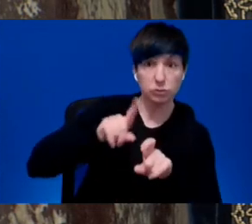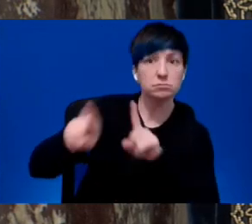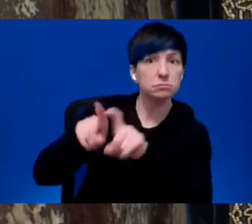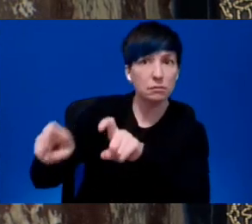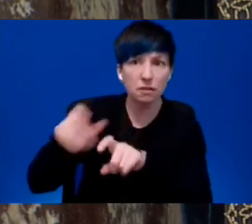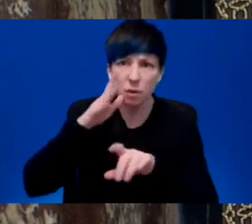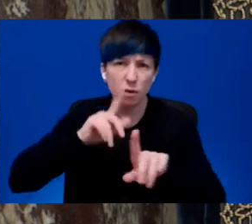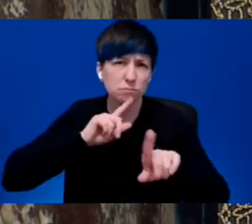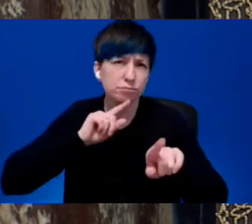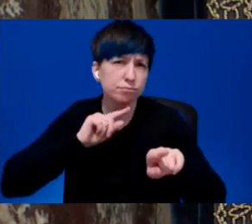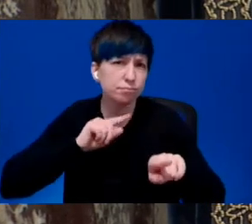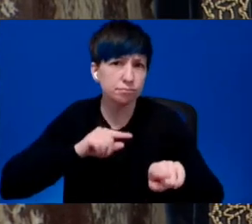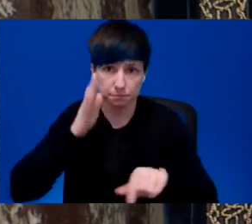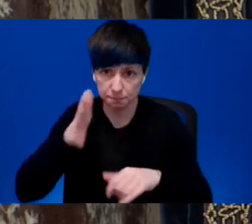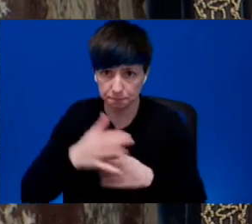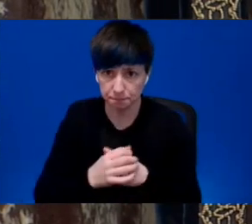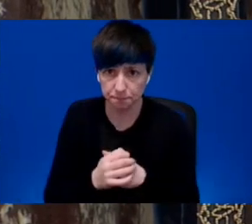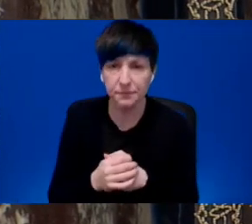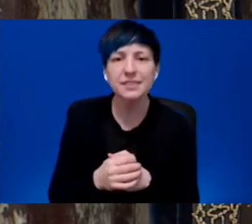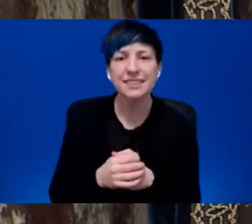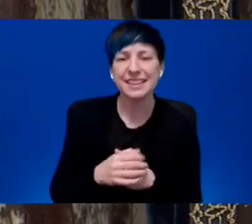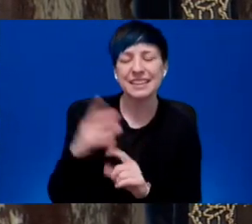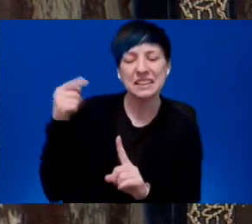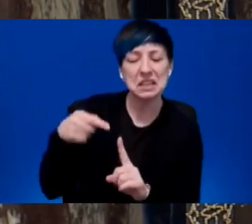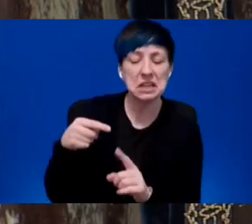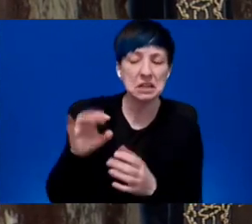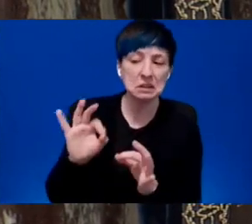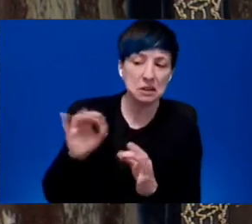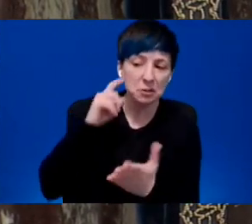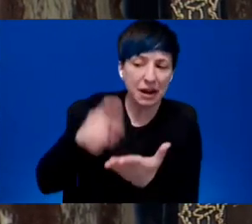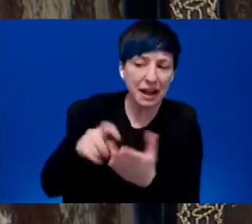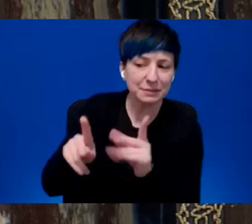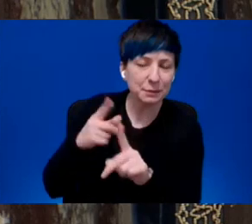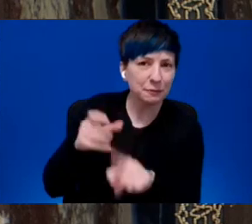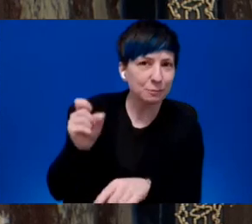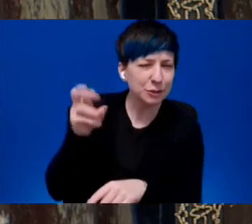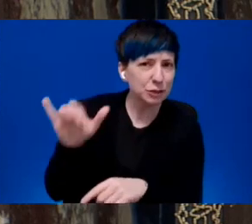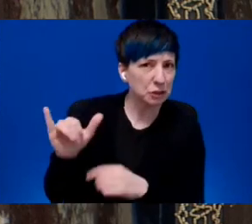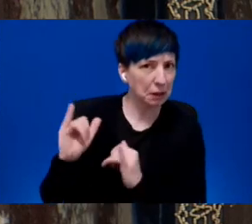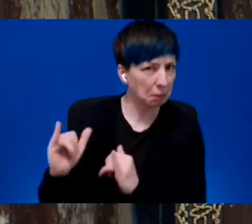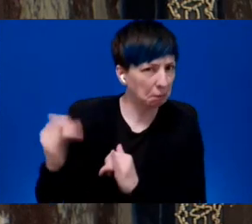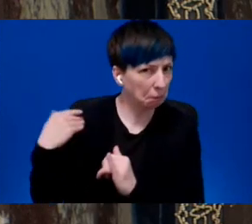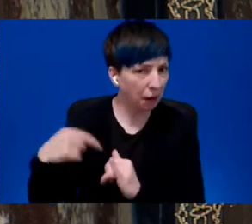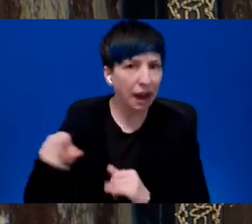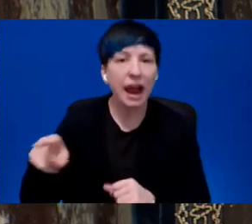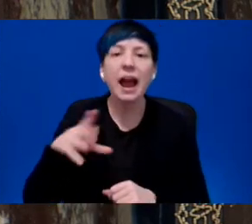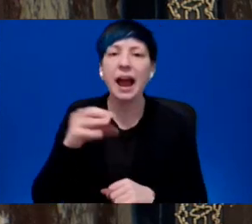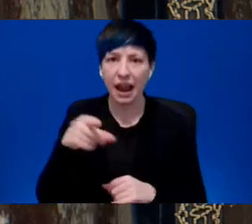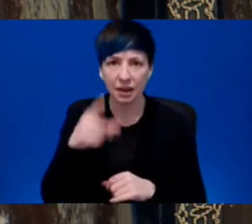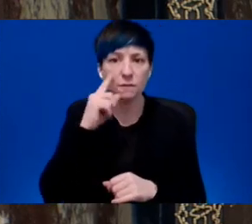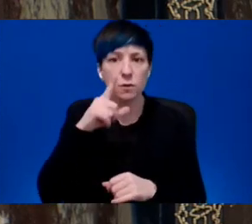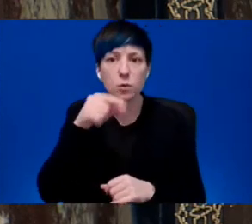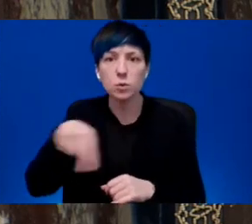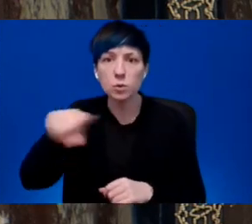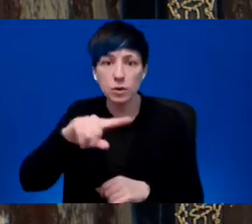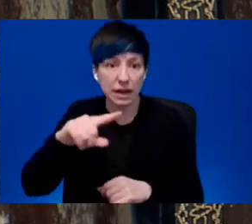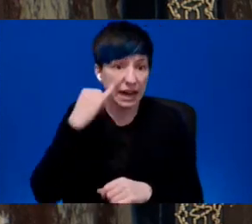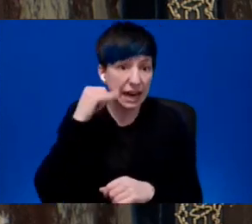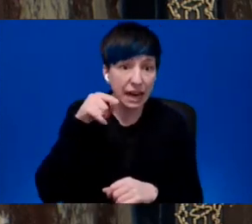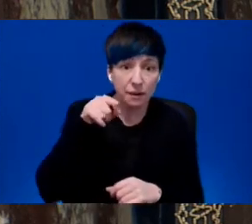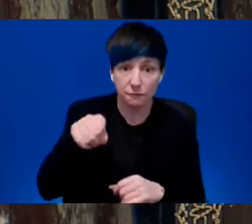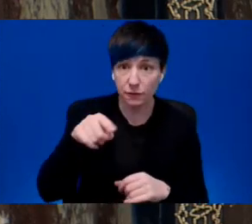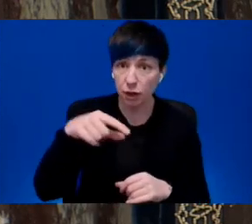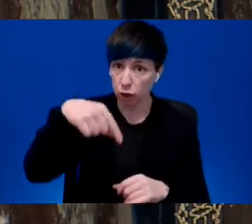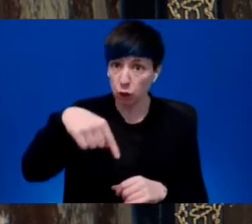special shout-out to those from Surrey and a reminder to those people on the floor today. Should your excitement during QP